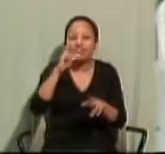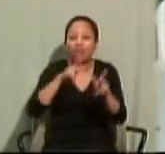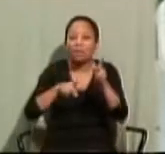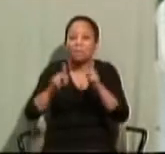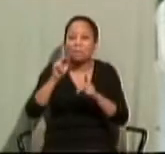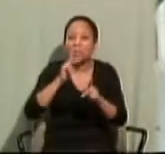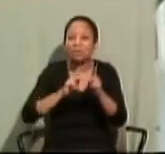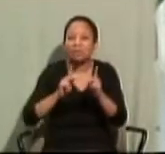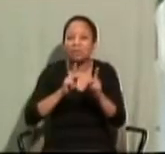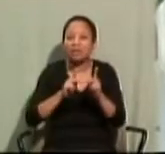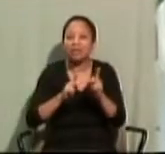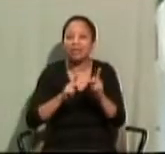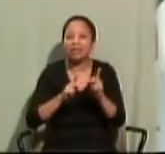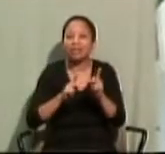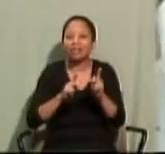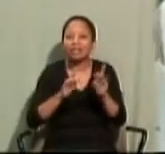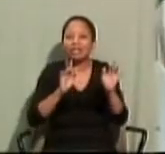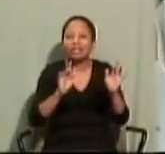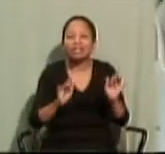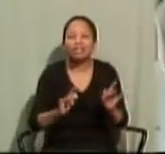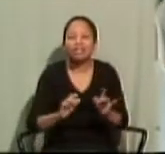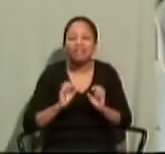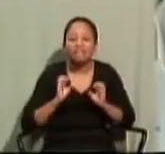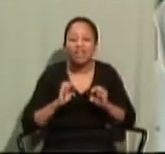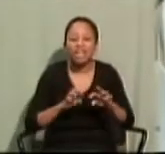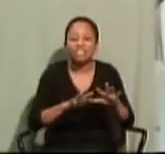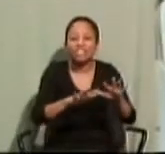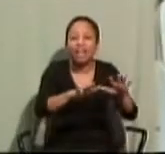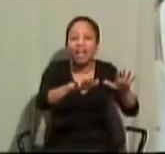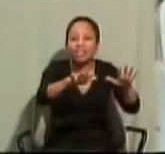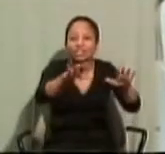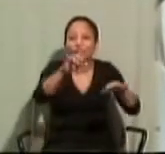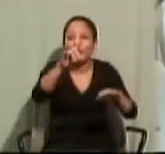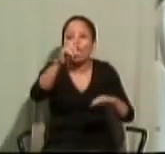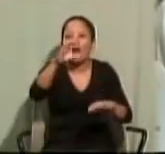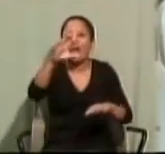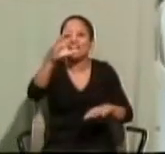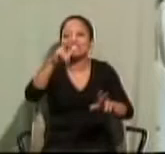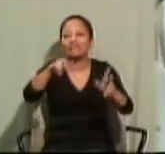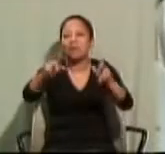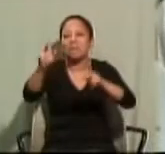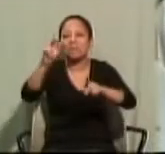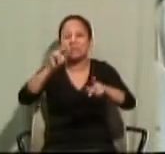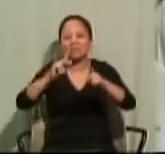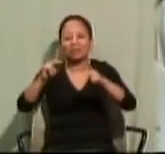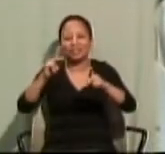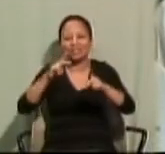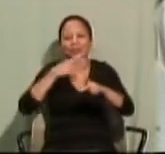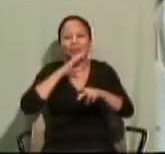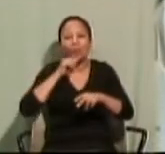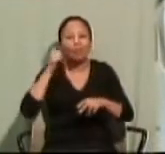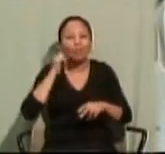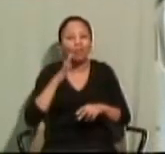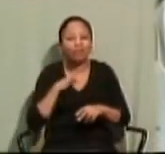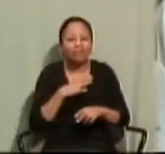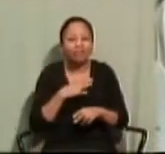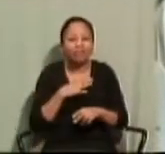She was eager and willing to bring the light of Christ to others.